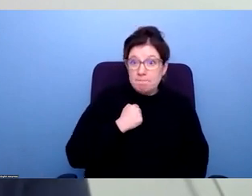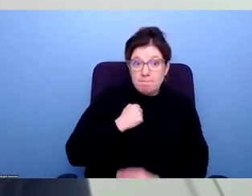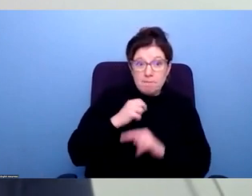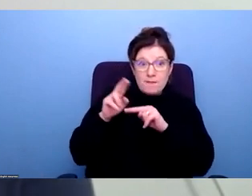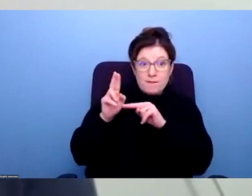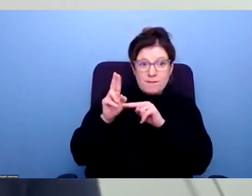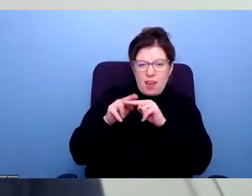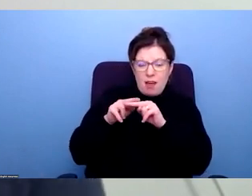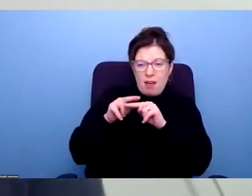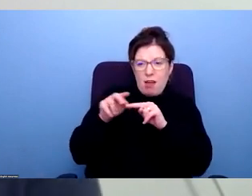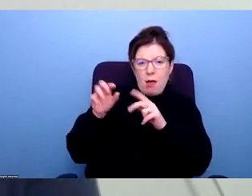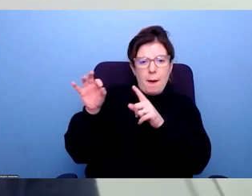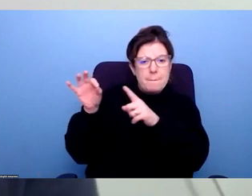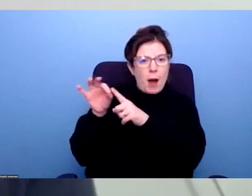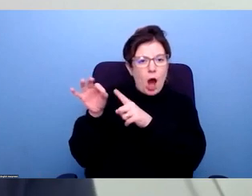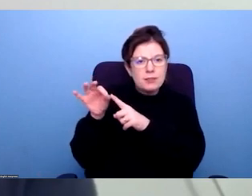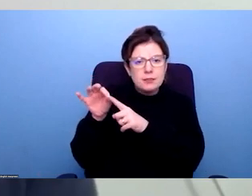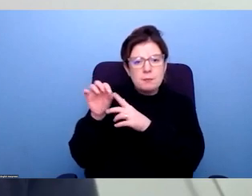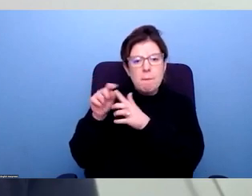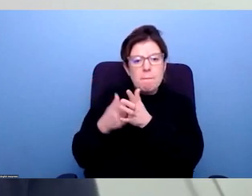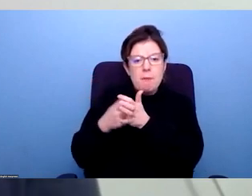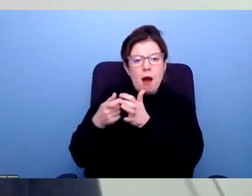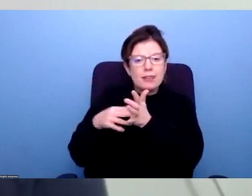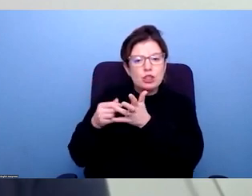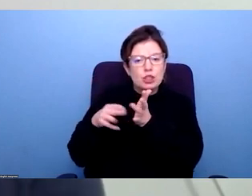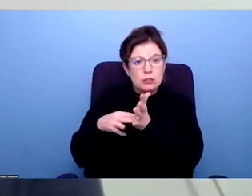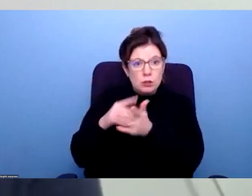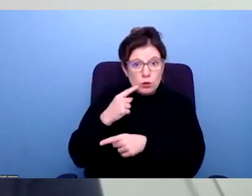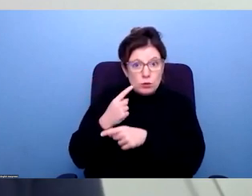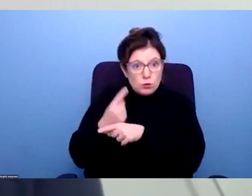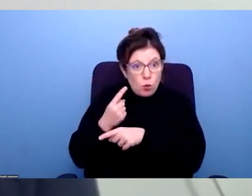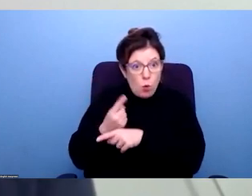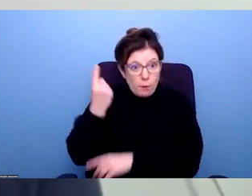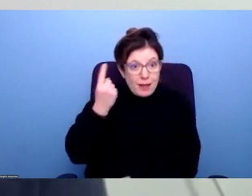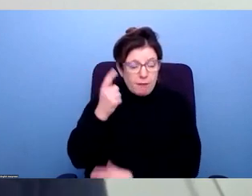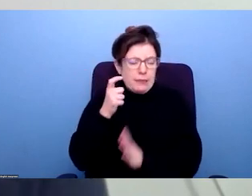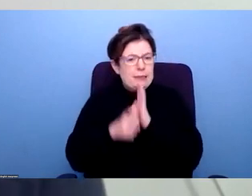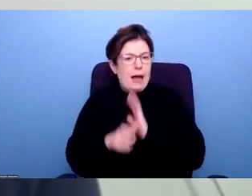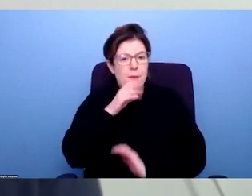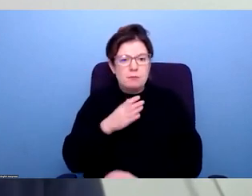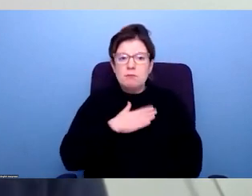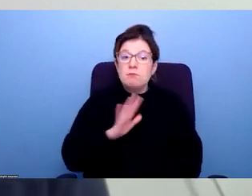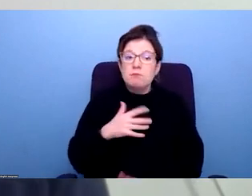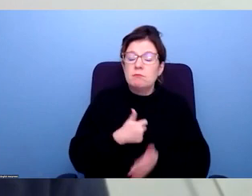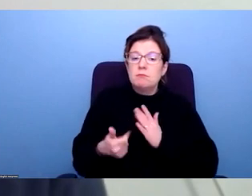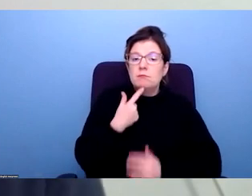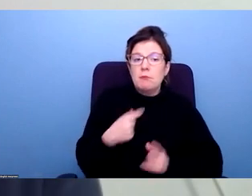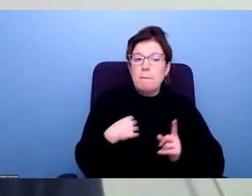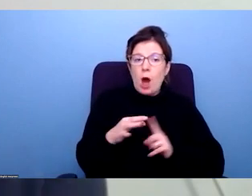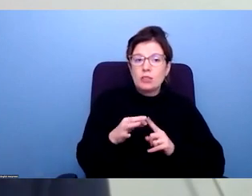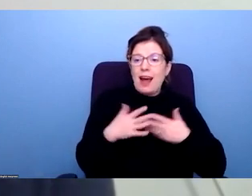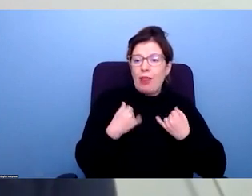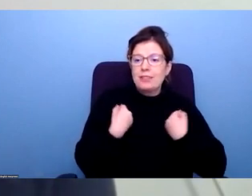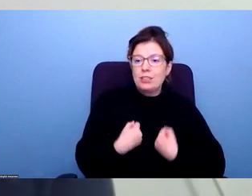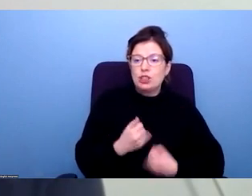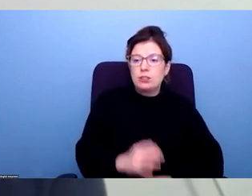Parkinson's, but he doesn't ever talk about himself as a disabled man. He just says, I have Parkinson's as a health condition.